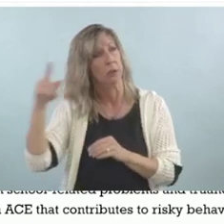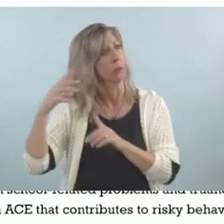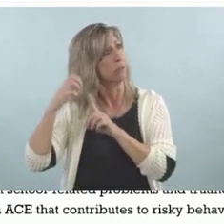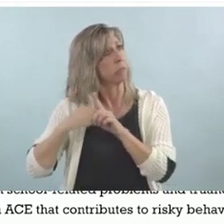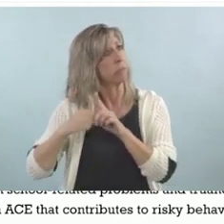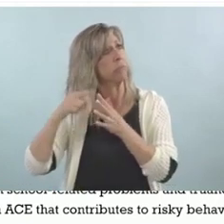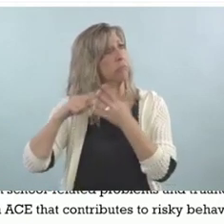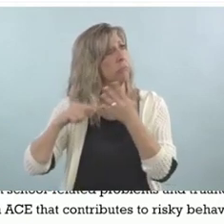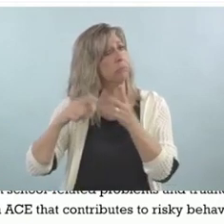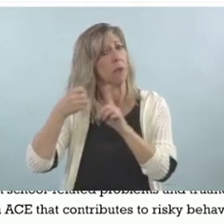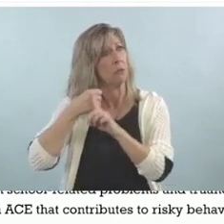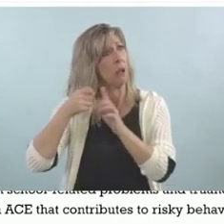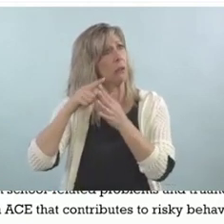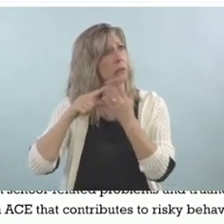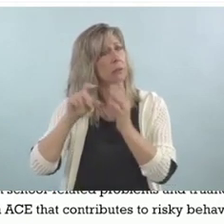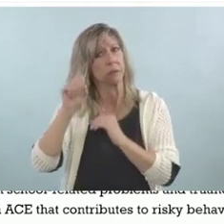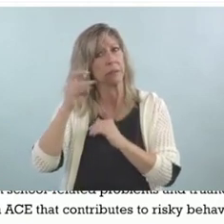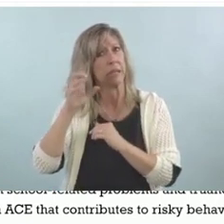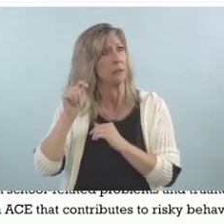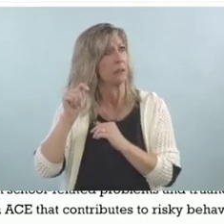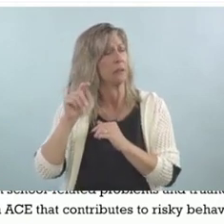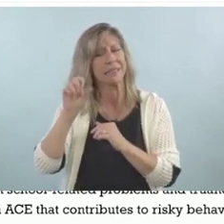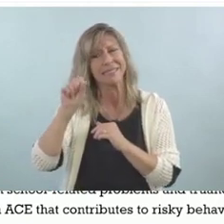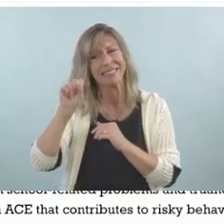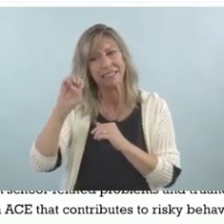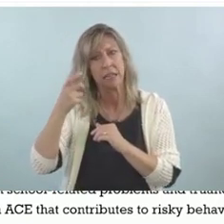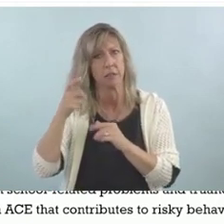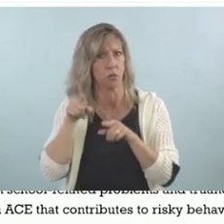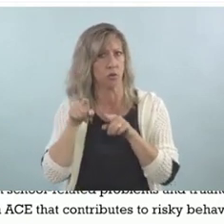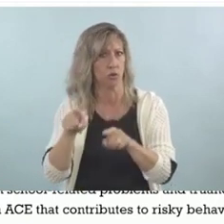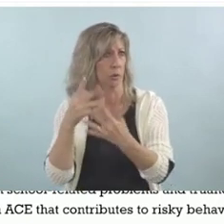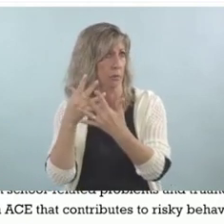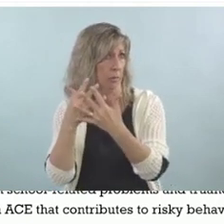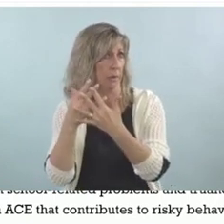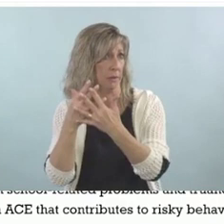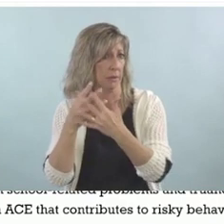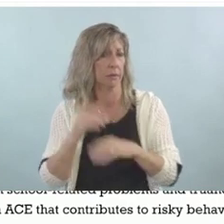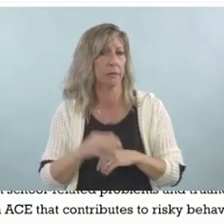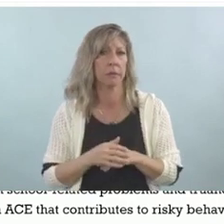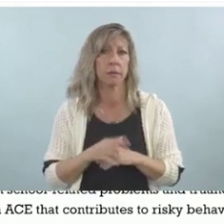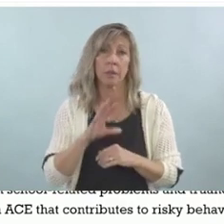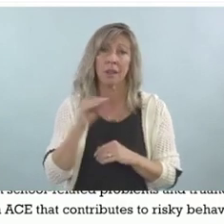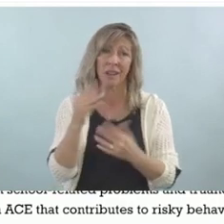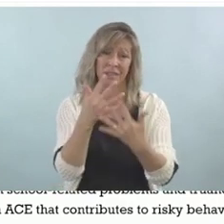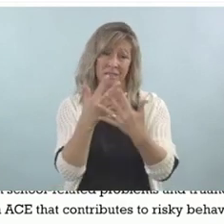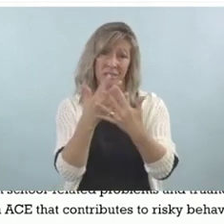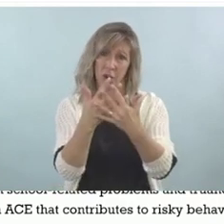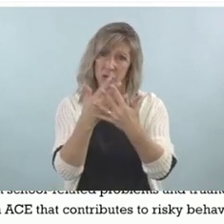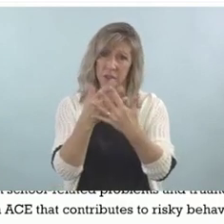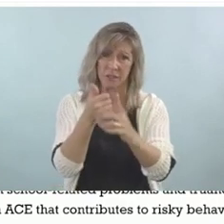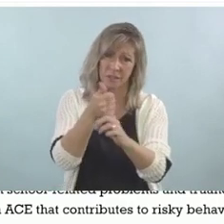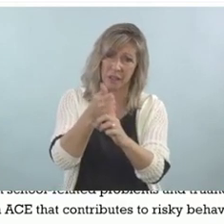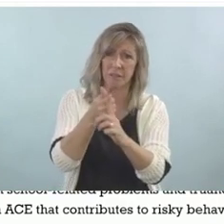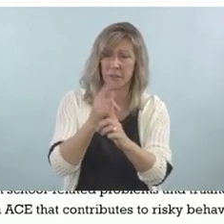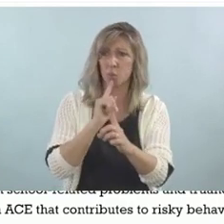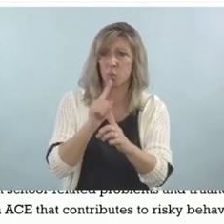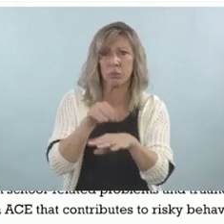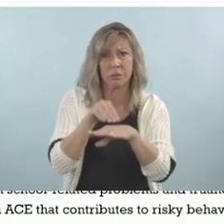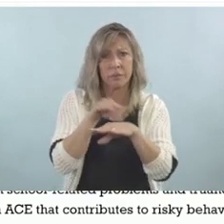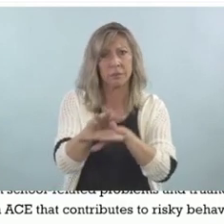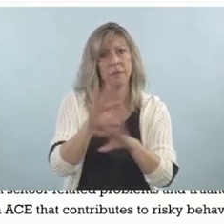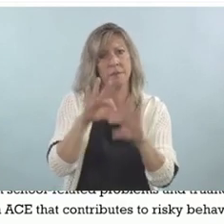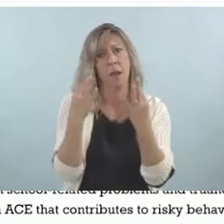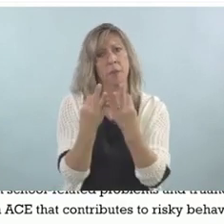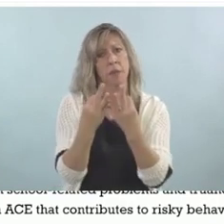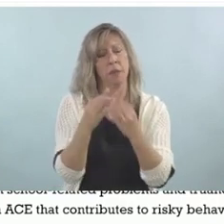And we know that incarceration is a source of stress for the family as well. So when a